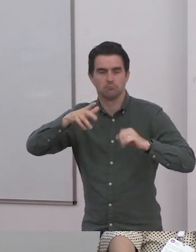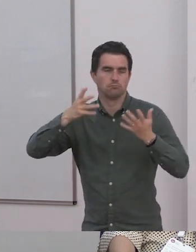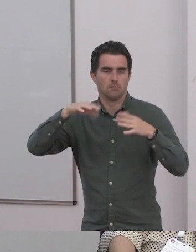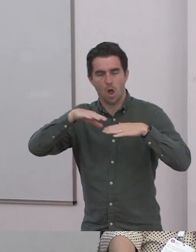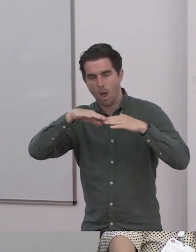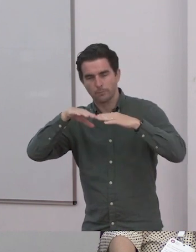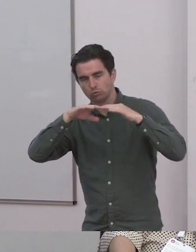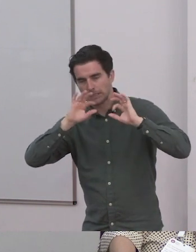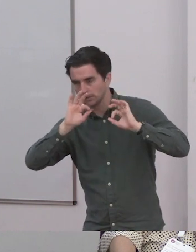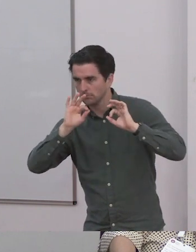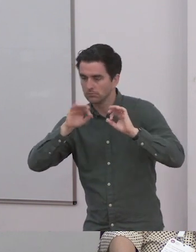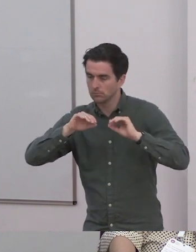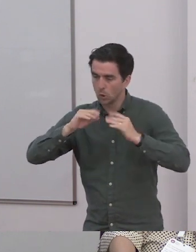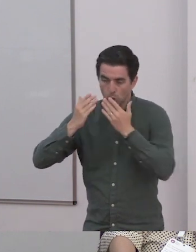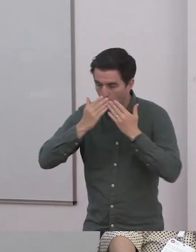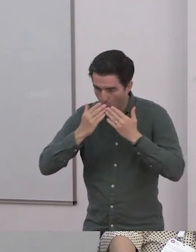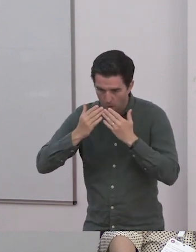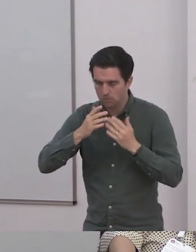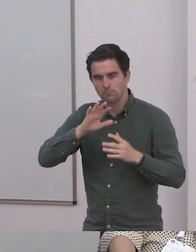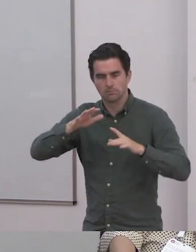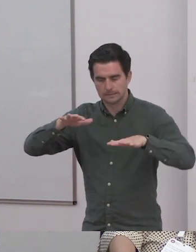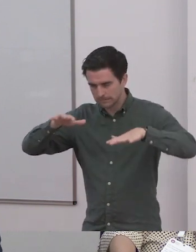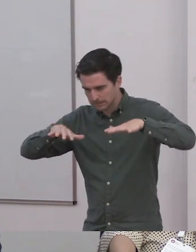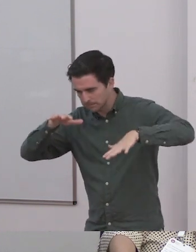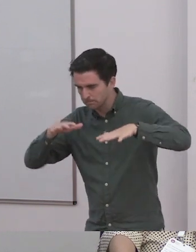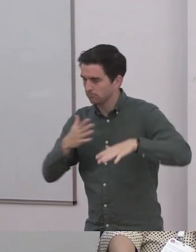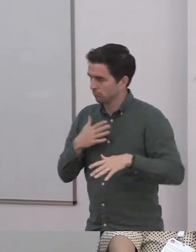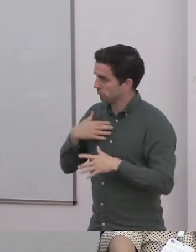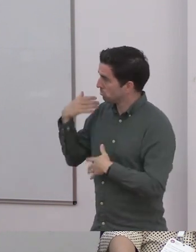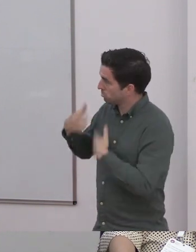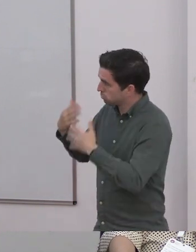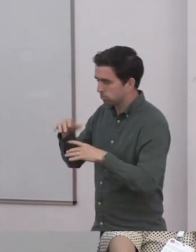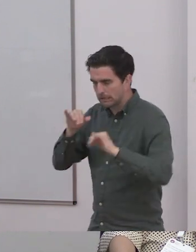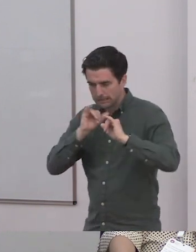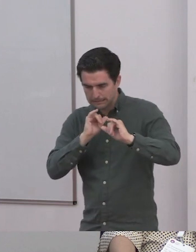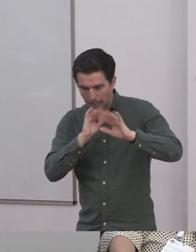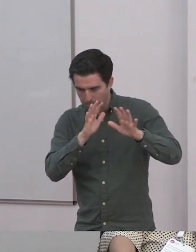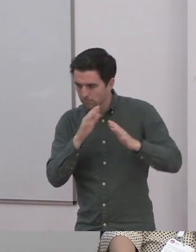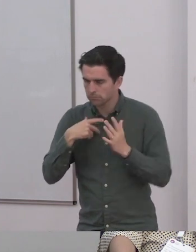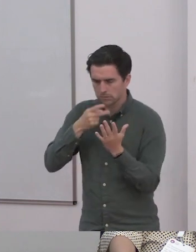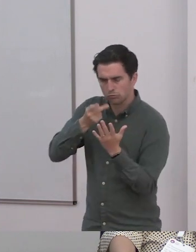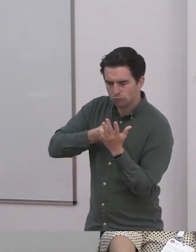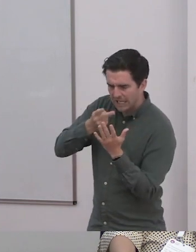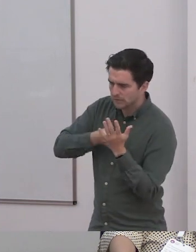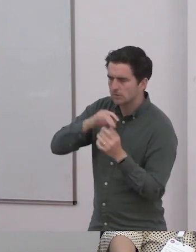Parenting for All to Win. And the thesis in that book is that you can, as a family, can